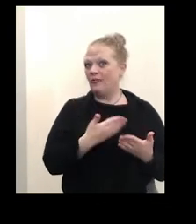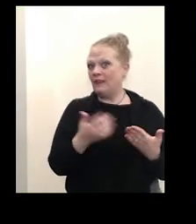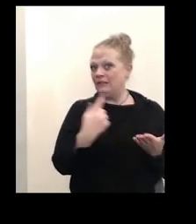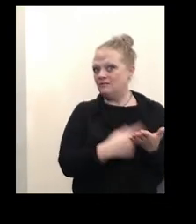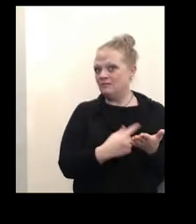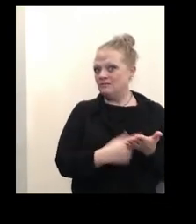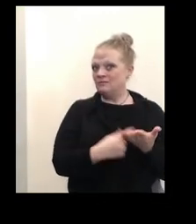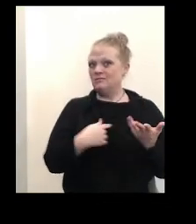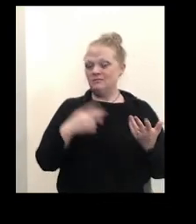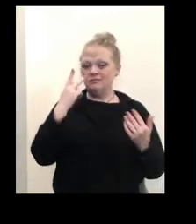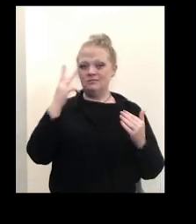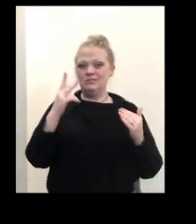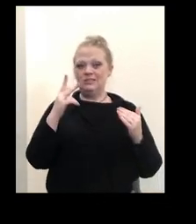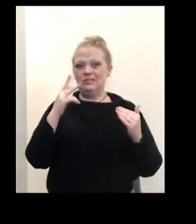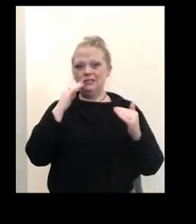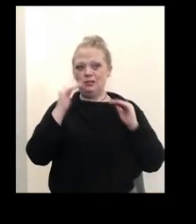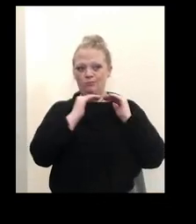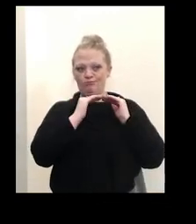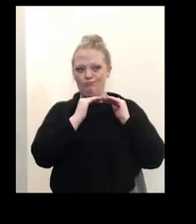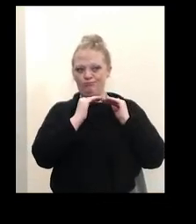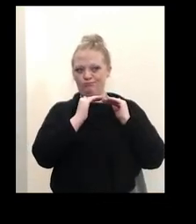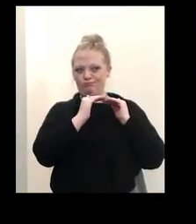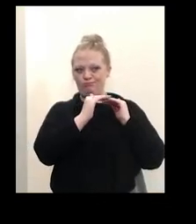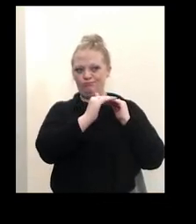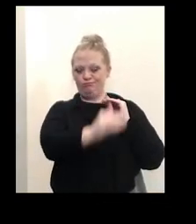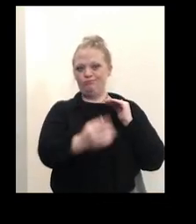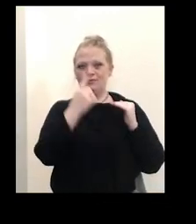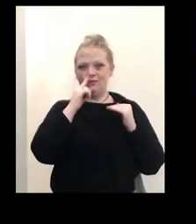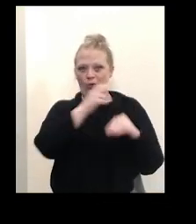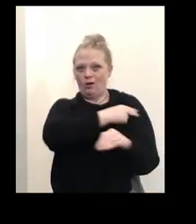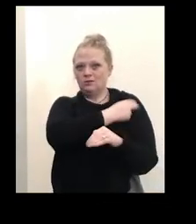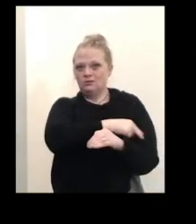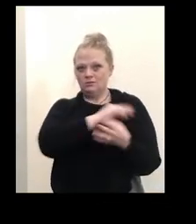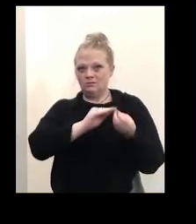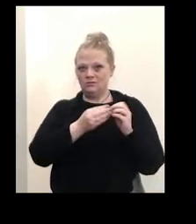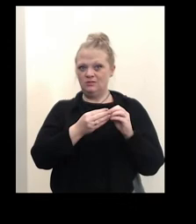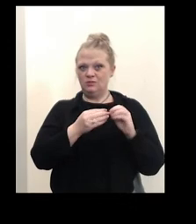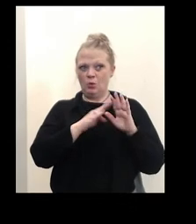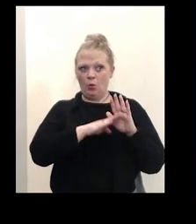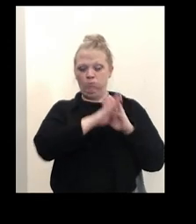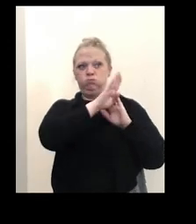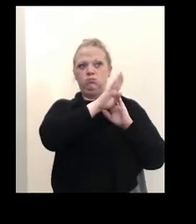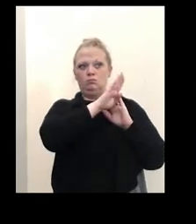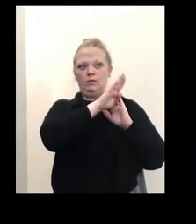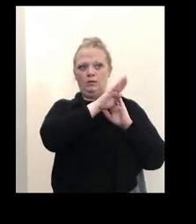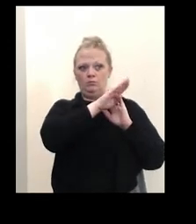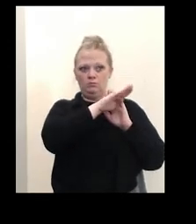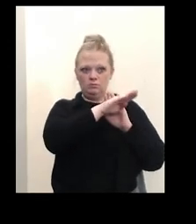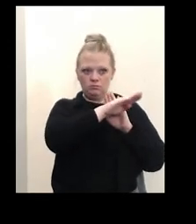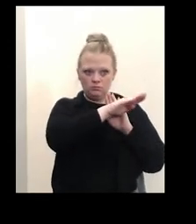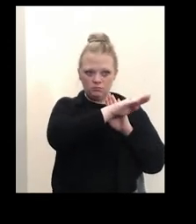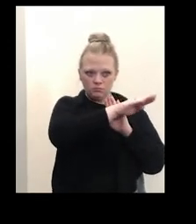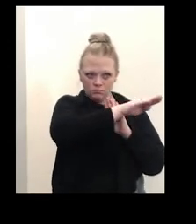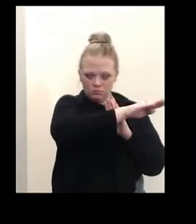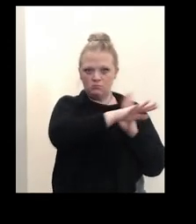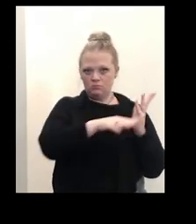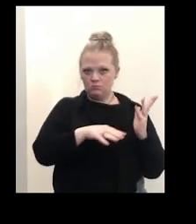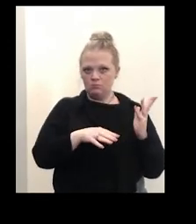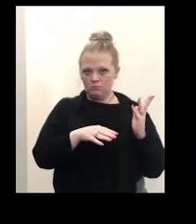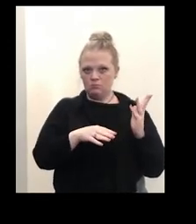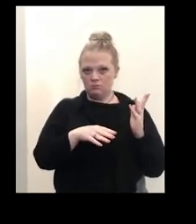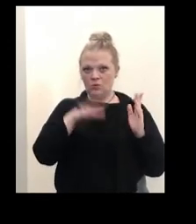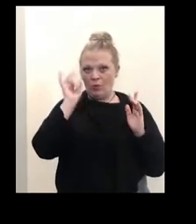stabilization in the hospitalization numbers. We had a big rise and then we seem to have stabilized a little bit. What you have in front of you is the